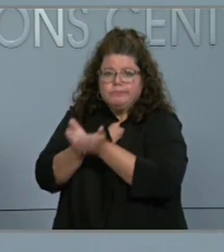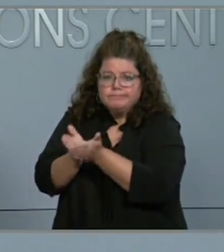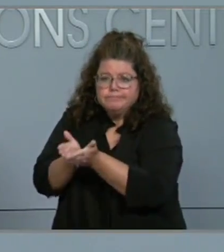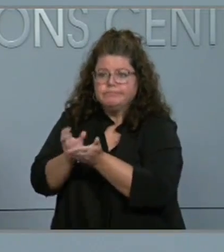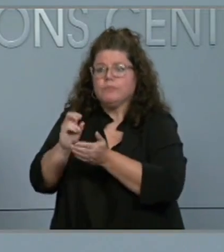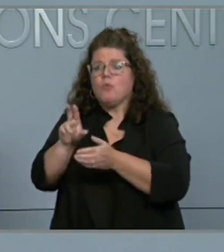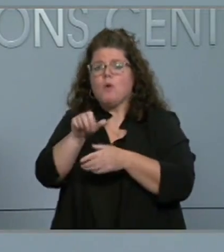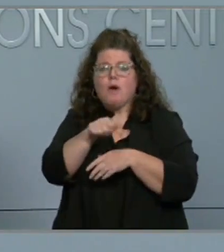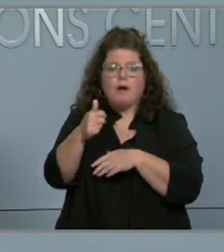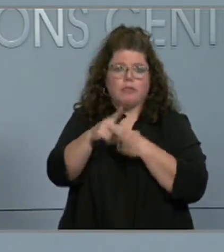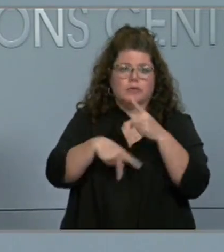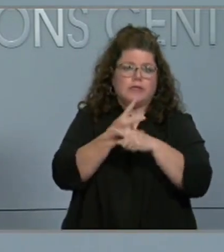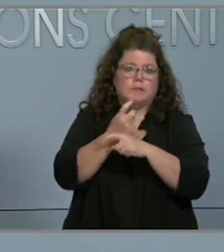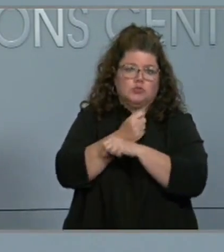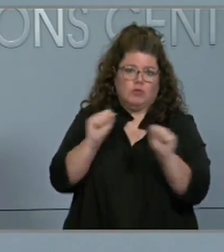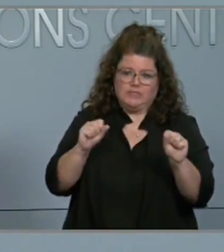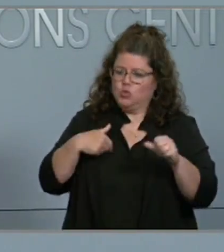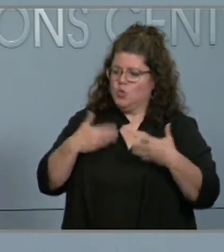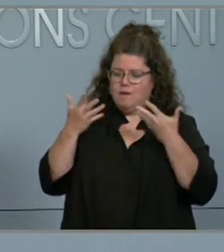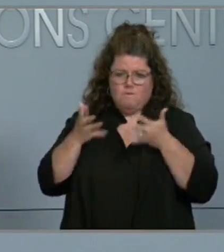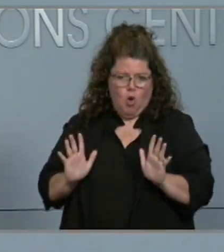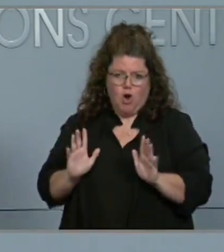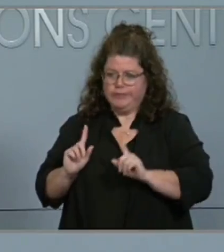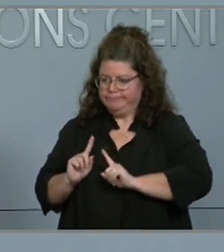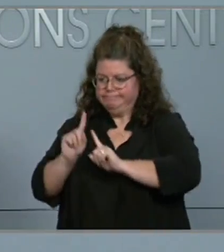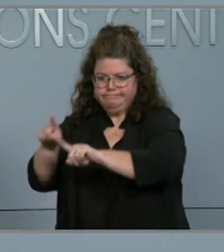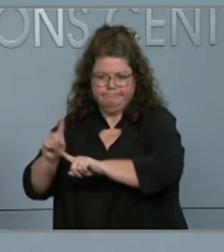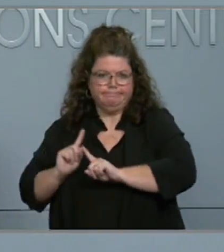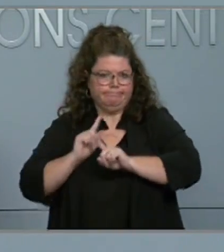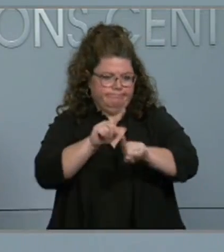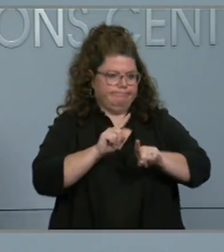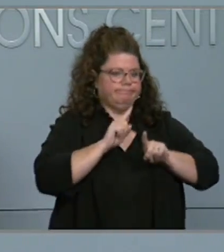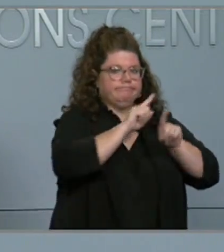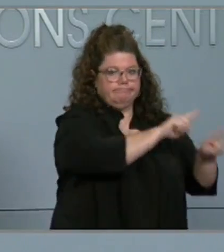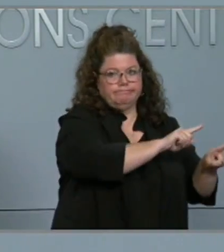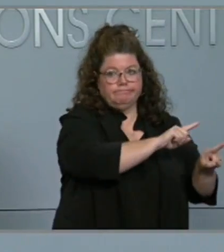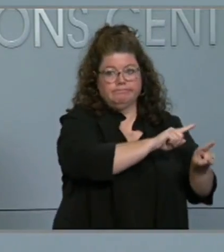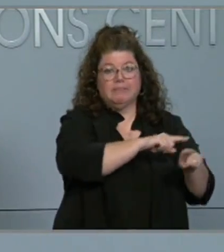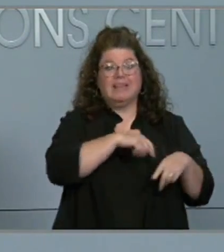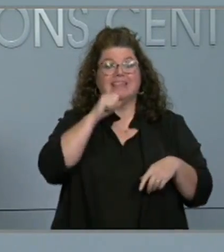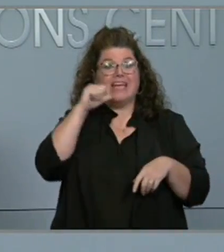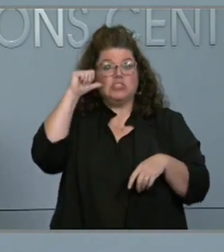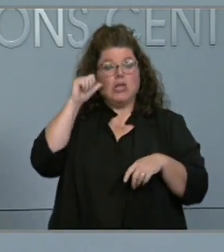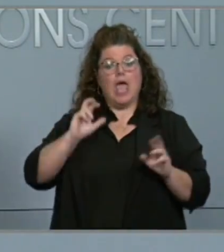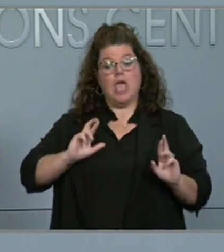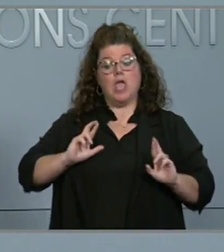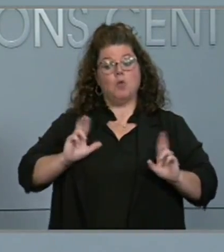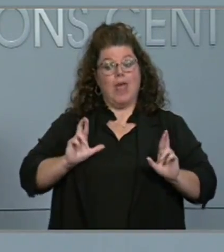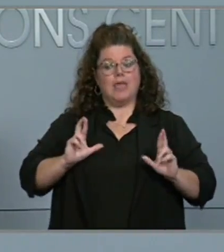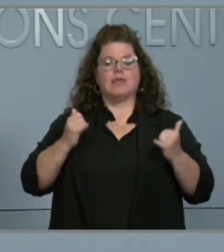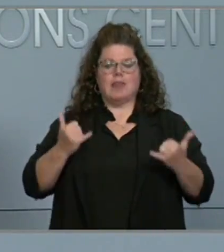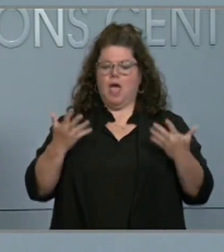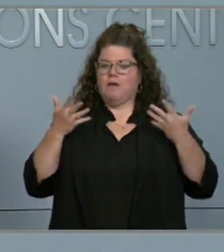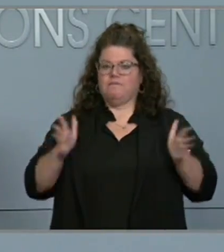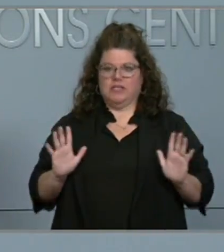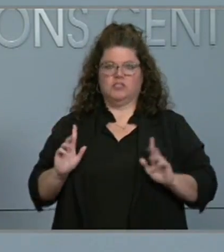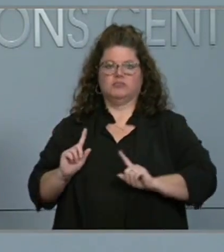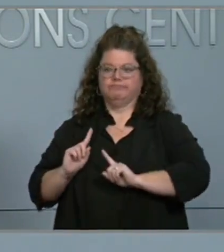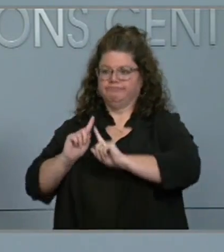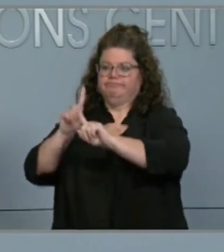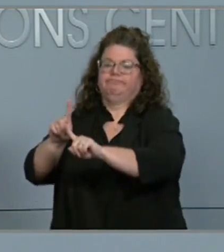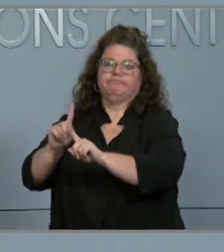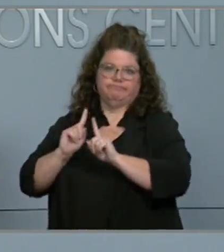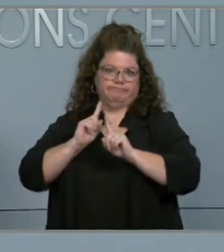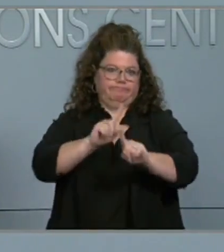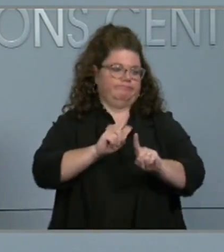they will be most needed. We have increased the number pre-deployed from yesterday to 12 total teams staged across all three of our